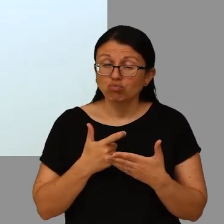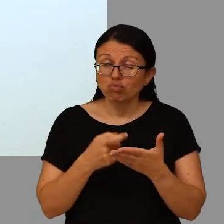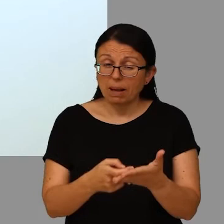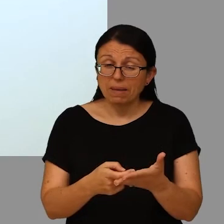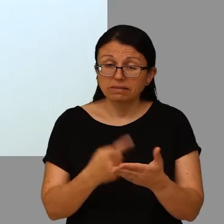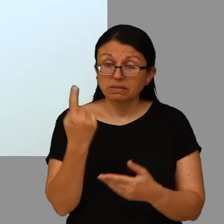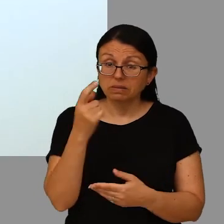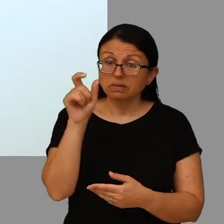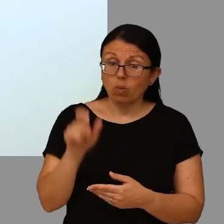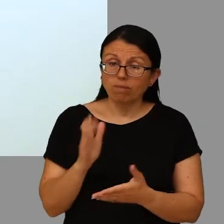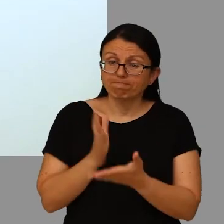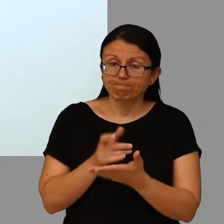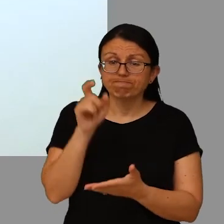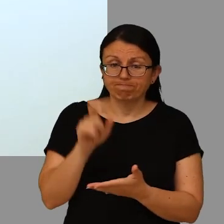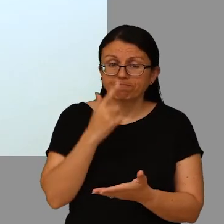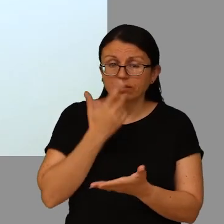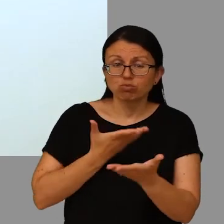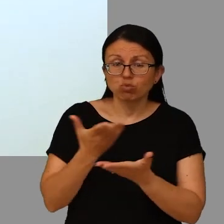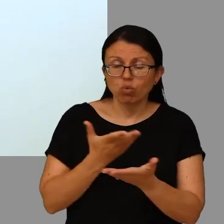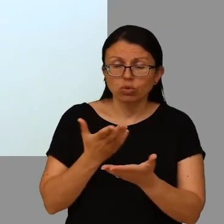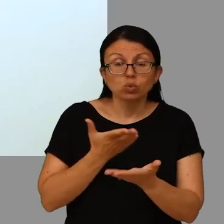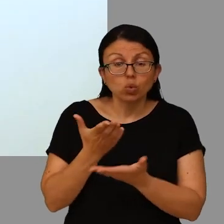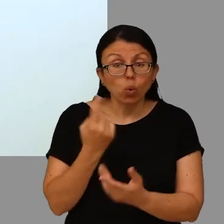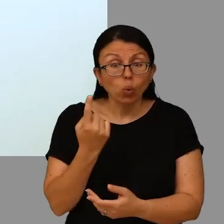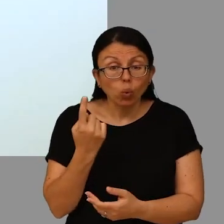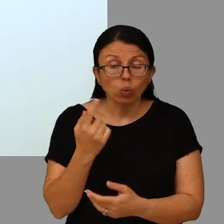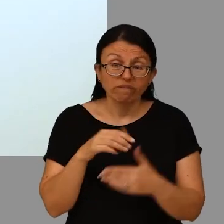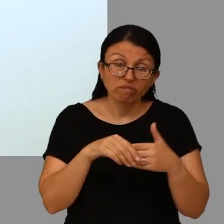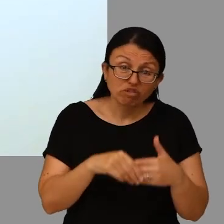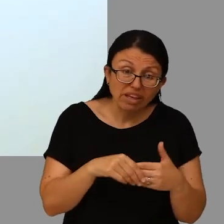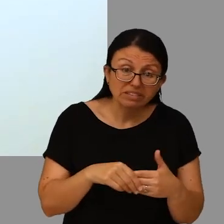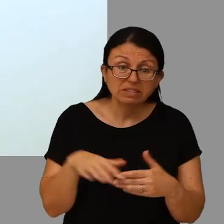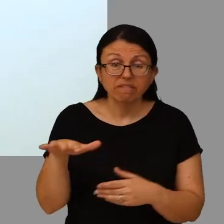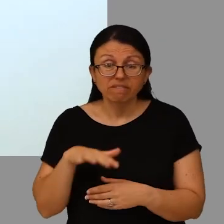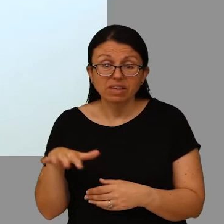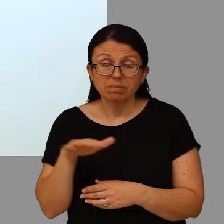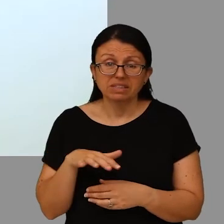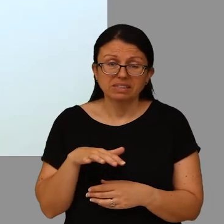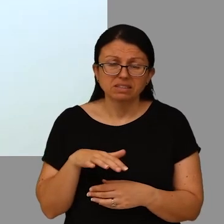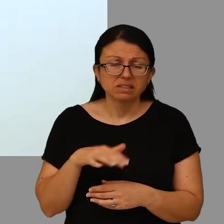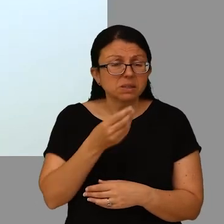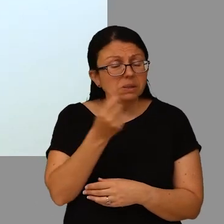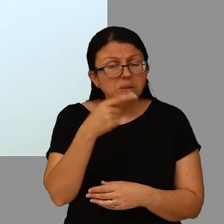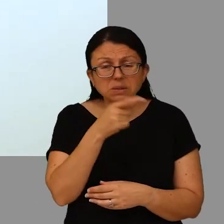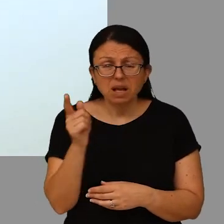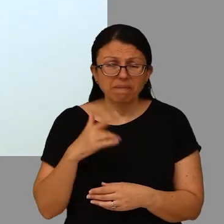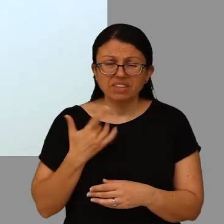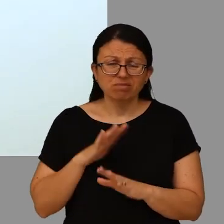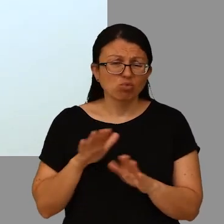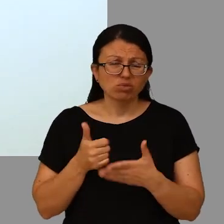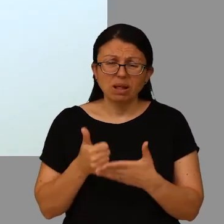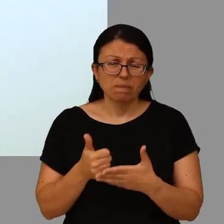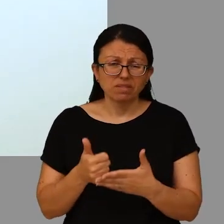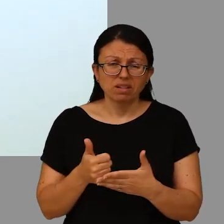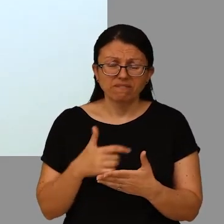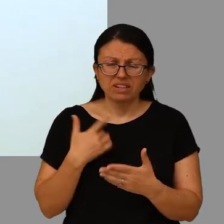finding someone to talk to. Start by talking to your friends and family. Some people find that that's not very helpful. They